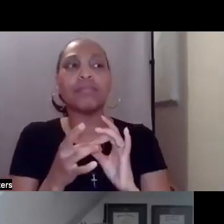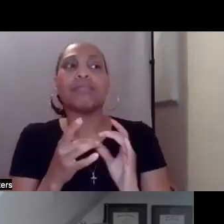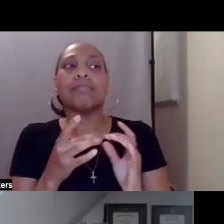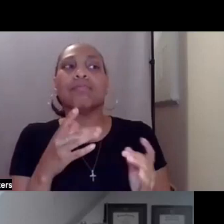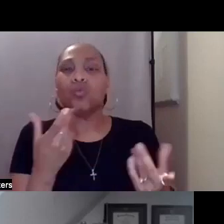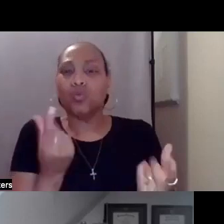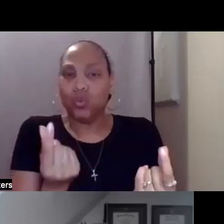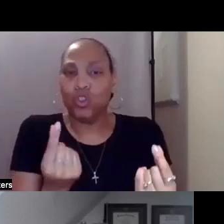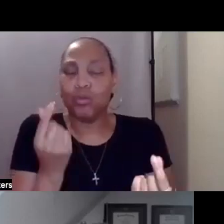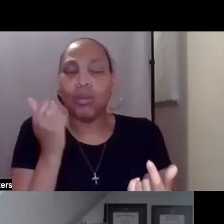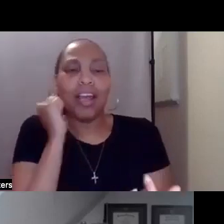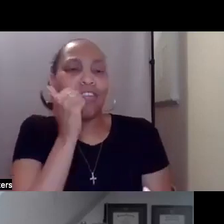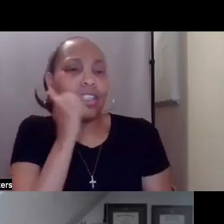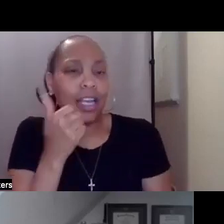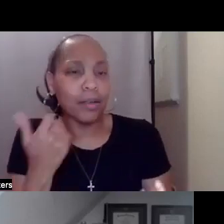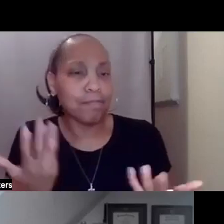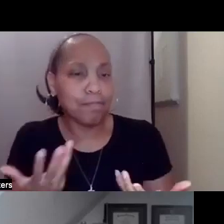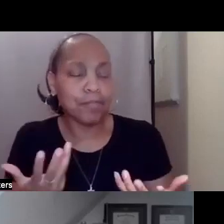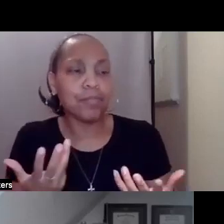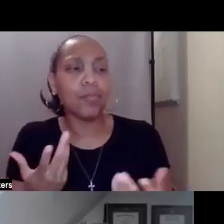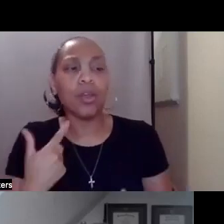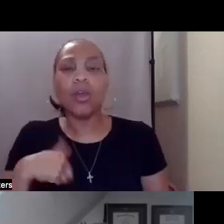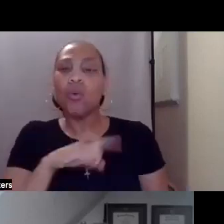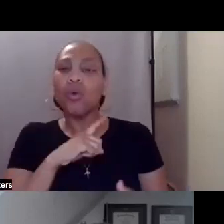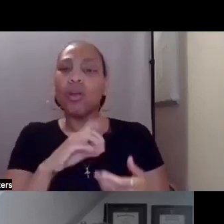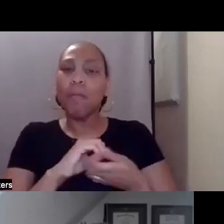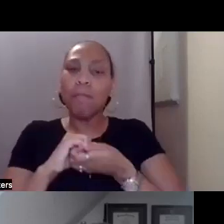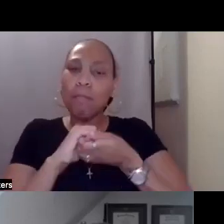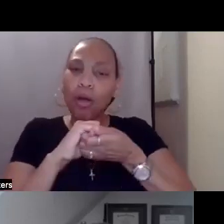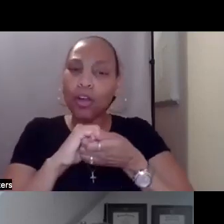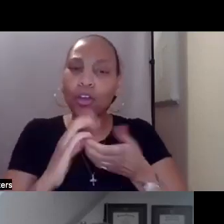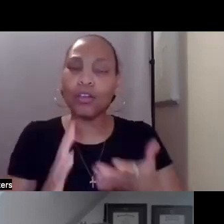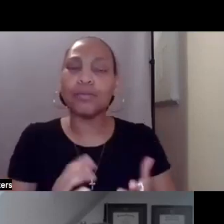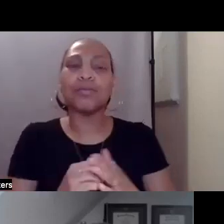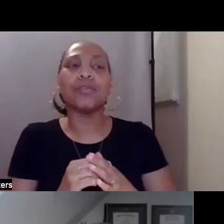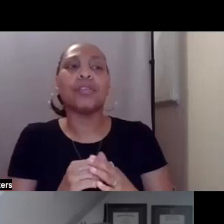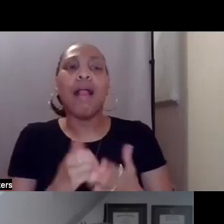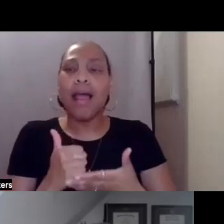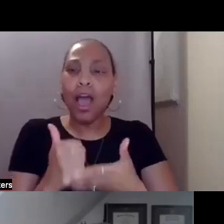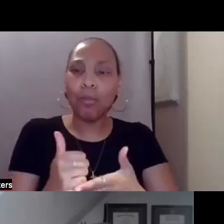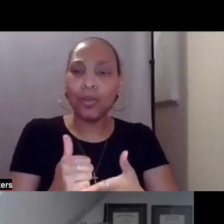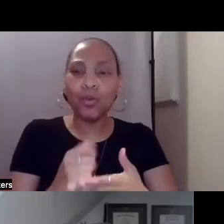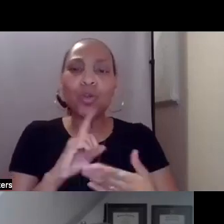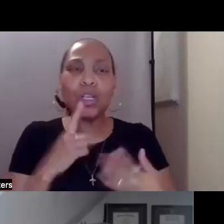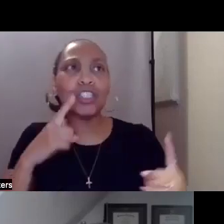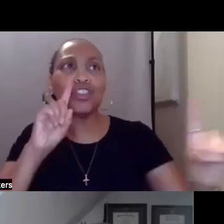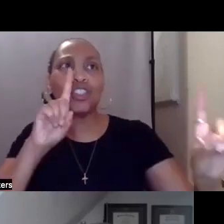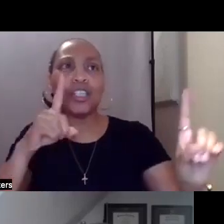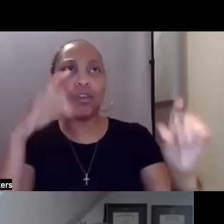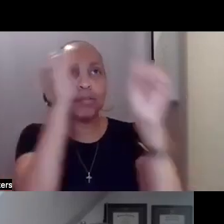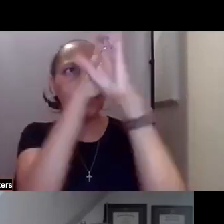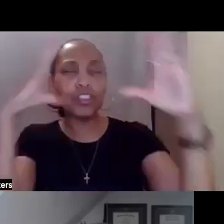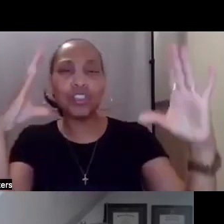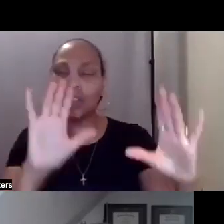really being that partner to help reach your true vision in life for self-direction. So we're like your sidekick